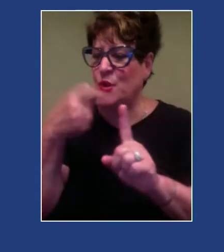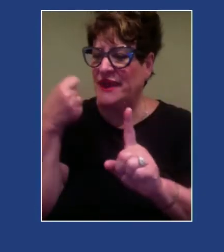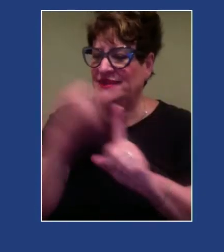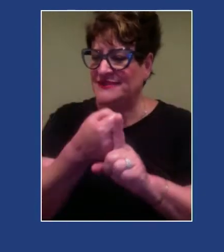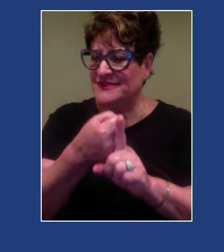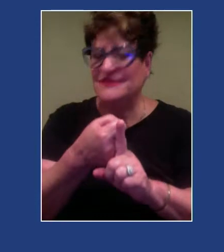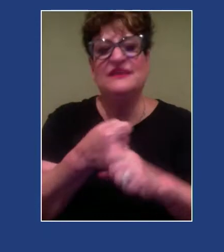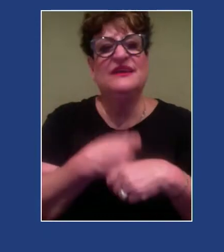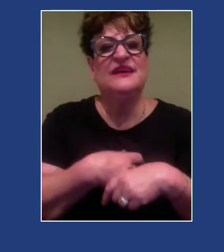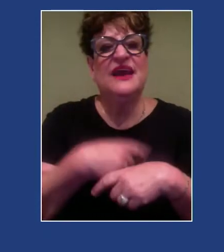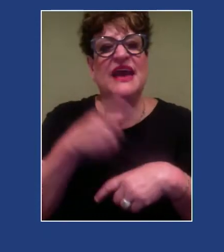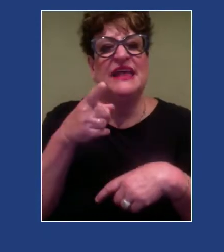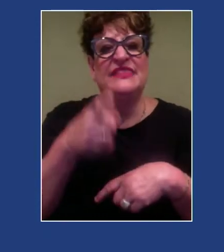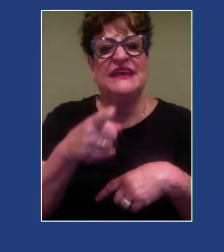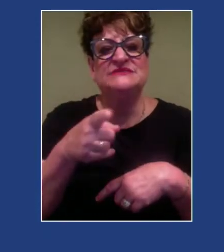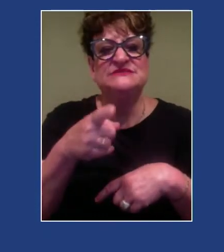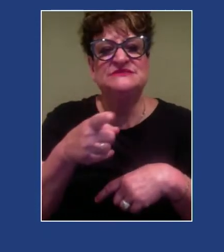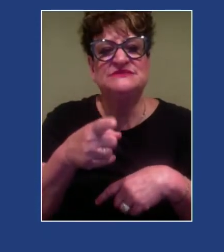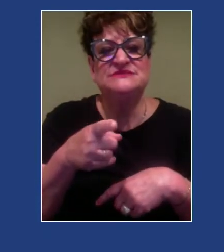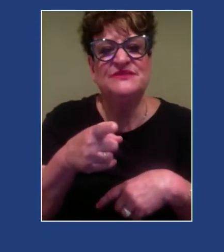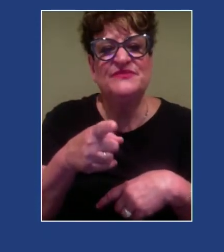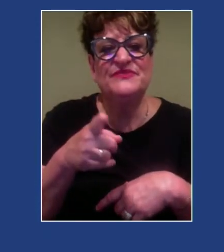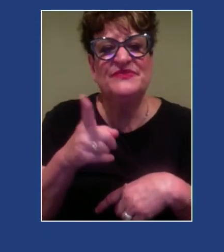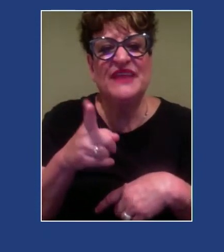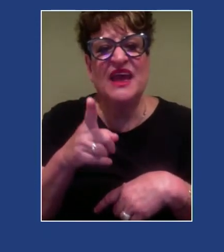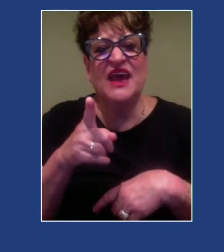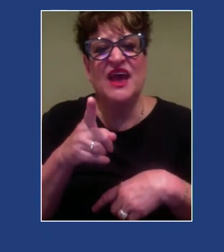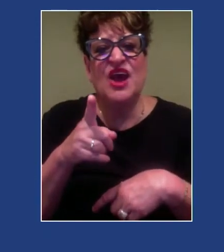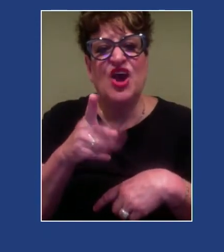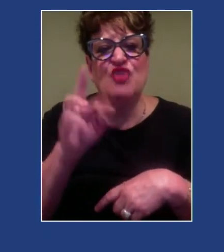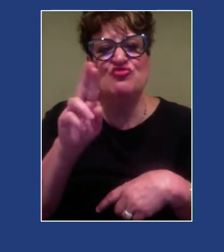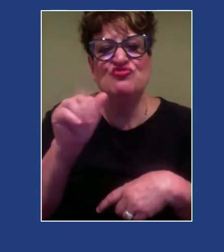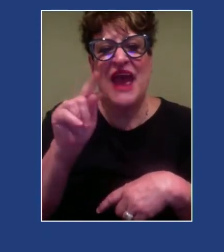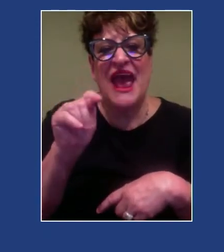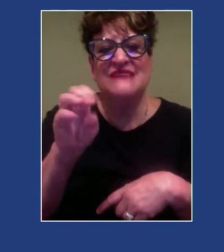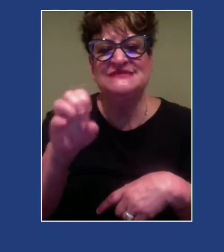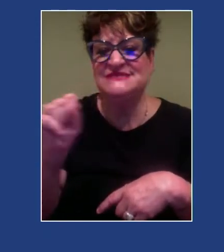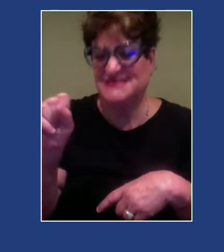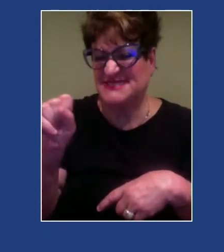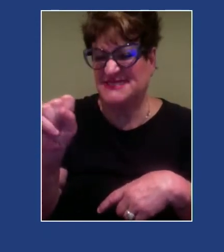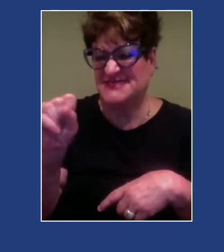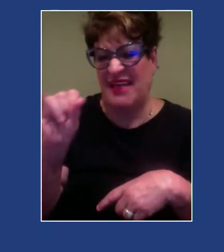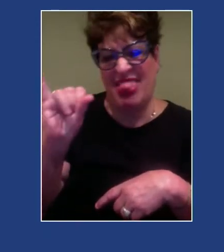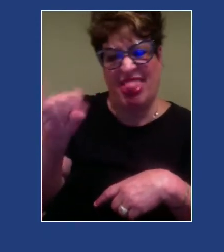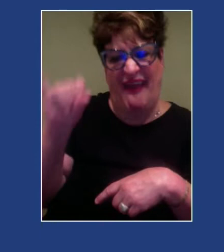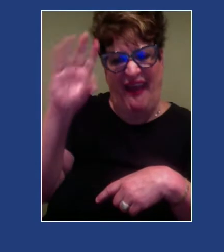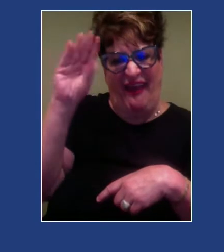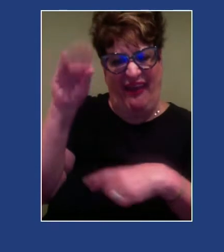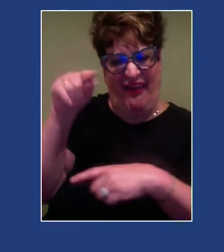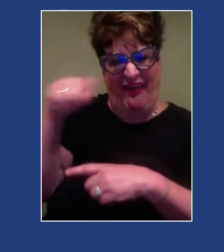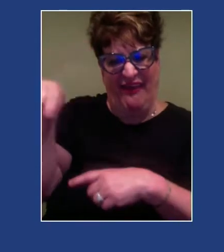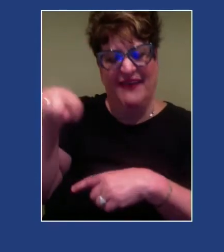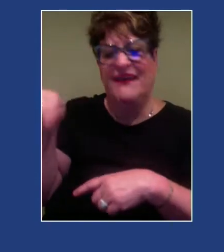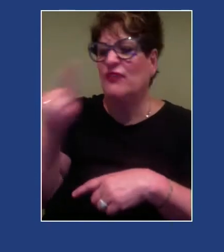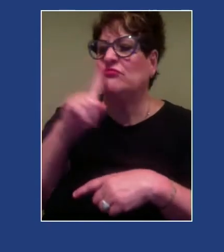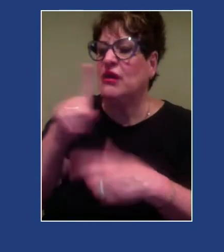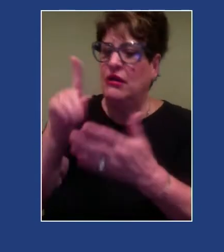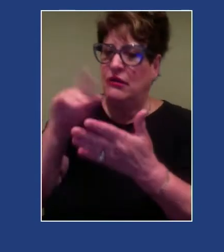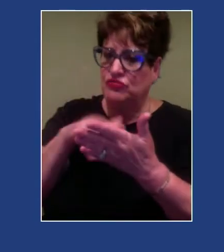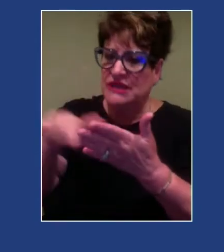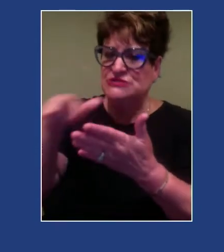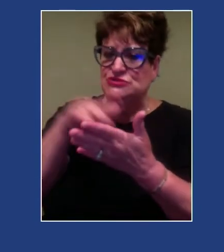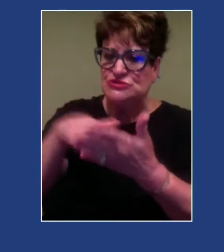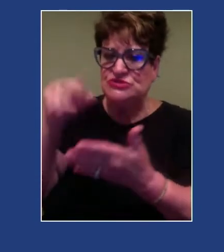Rats is one of our, Rats et al, he and all his folks, they have done a lot of research around